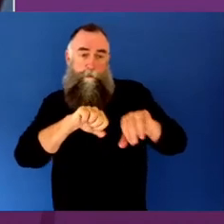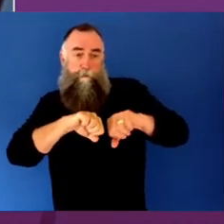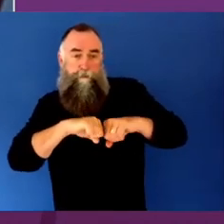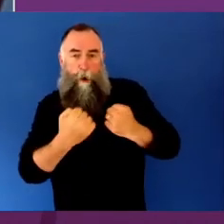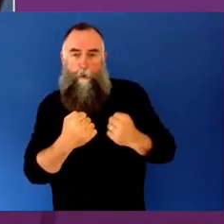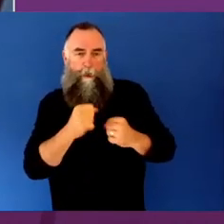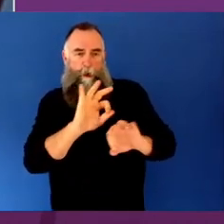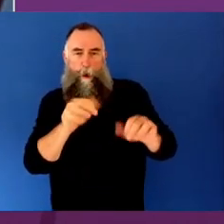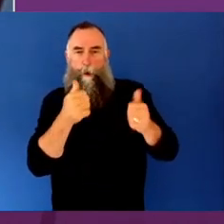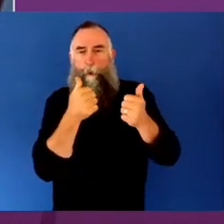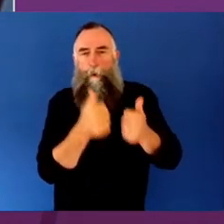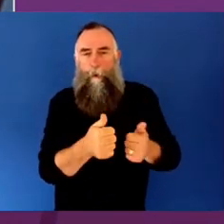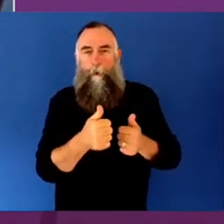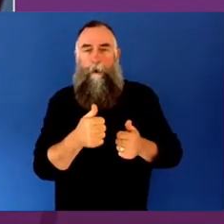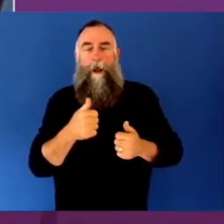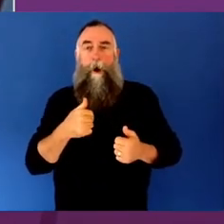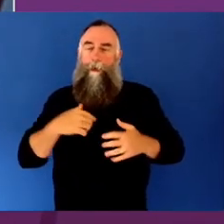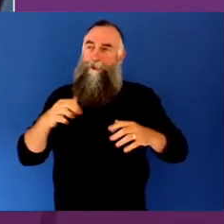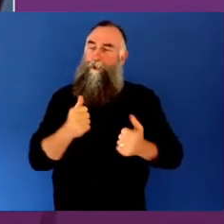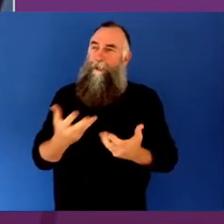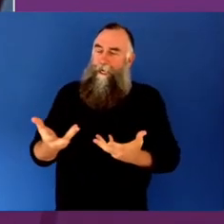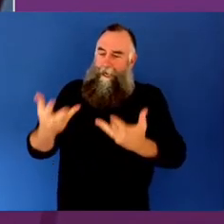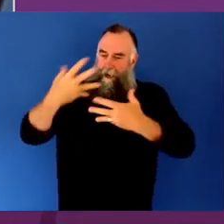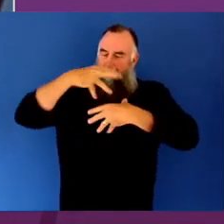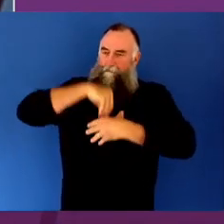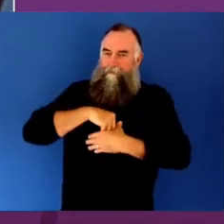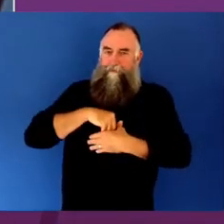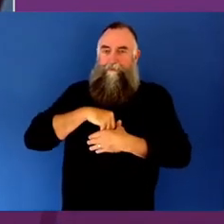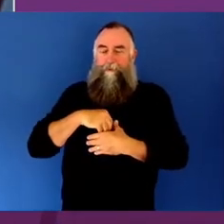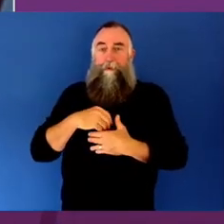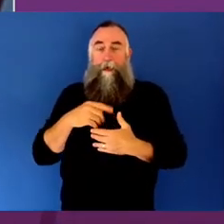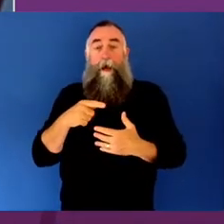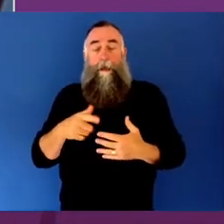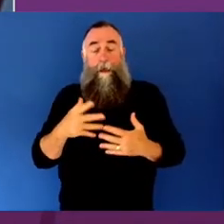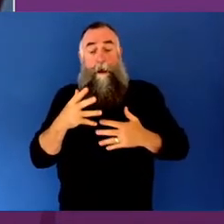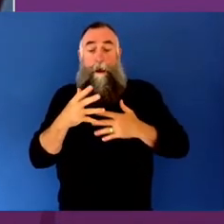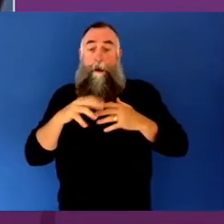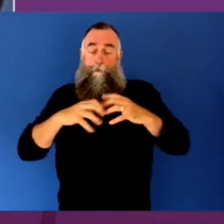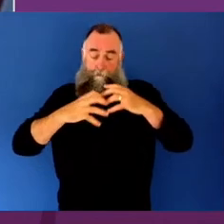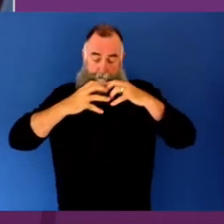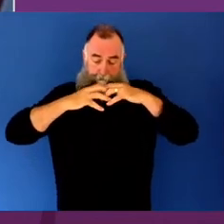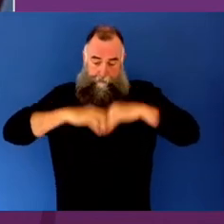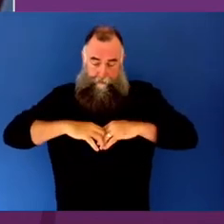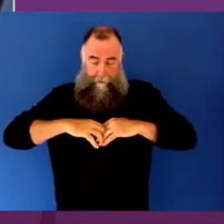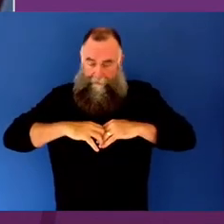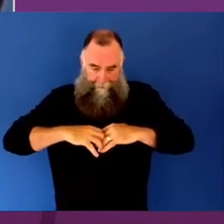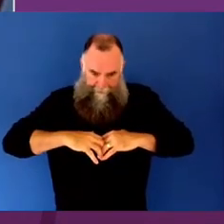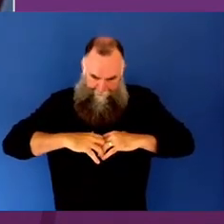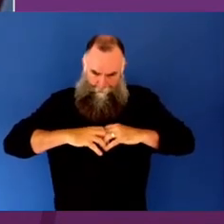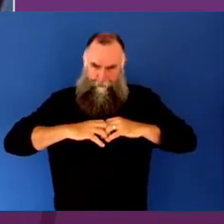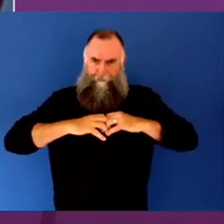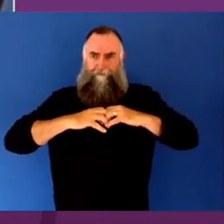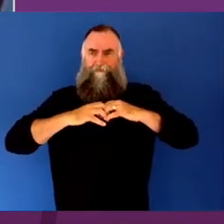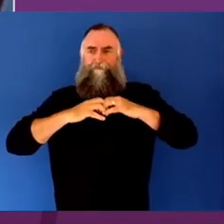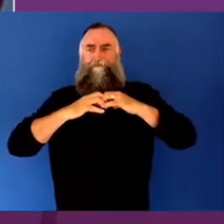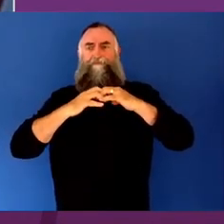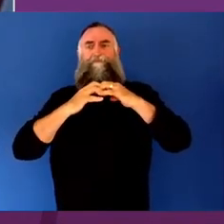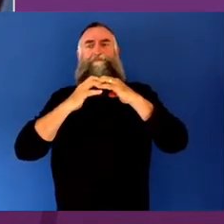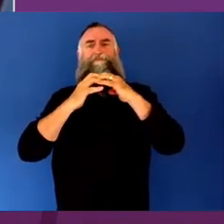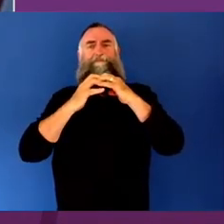embracing that breakdowns are an opportunity to support growth, transformation and